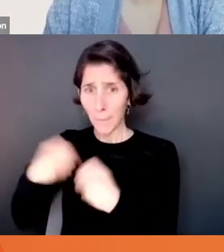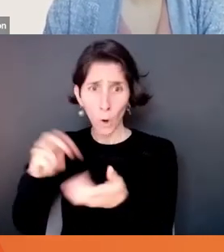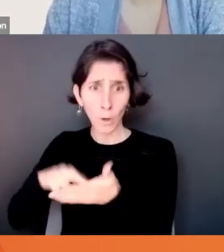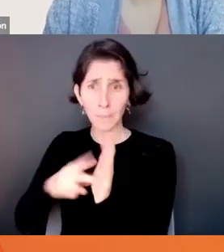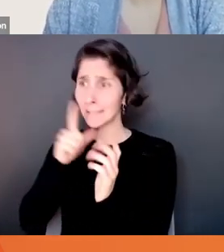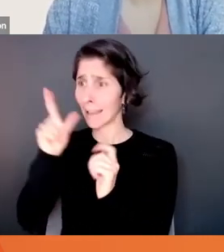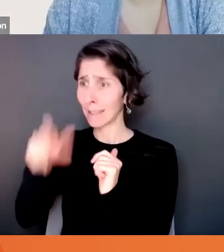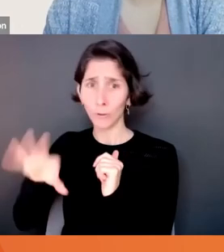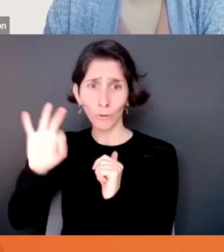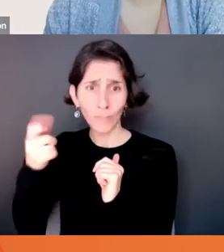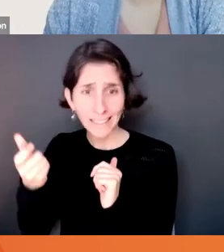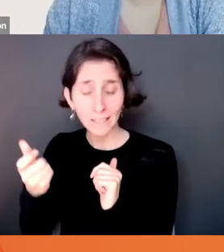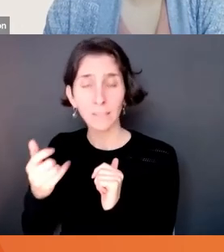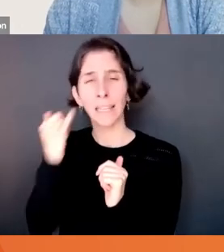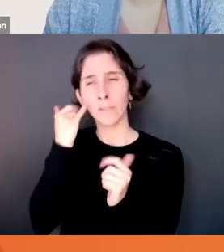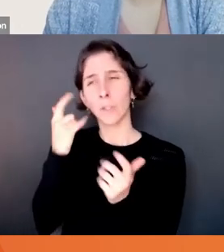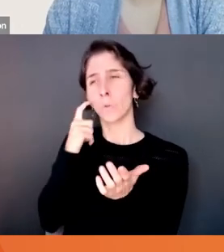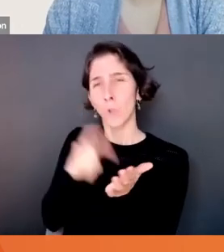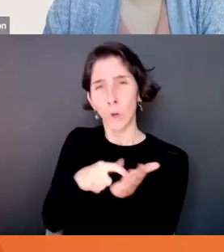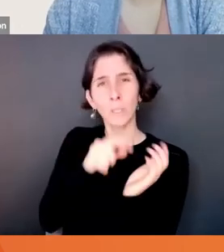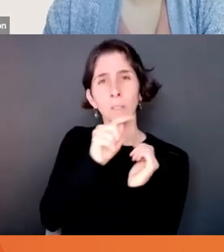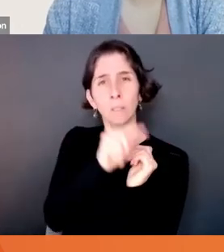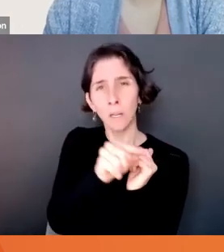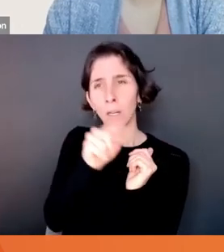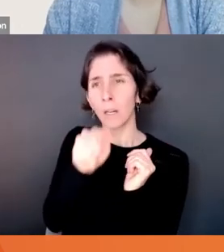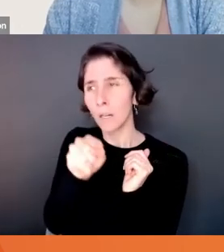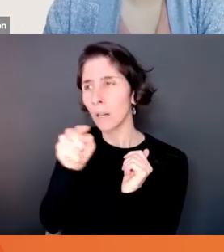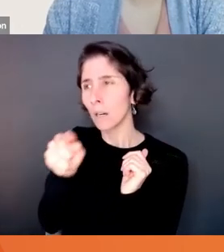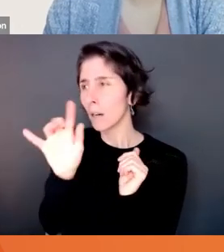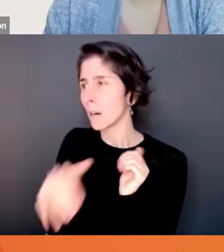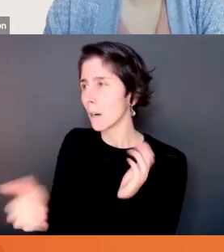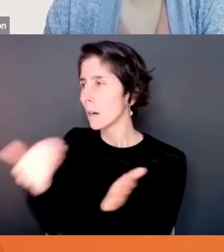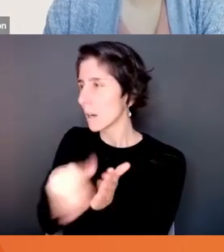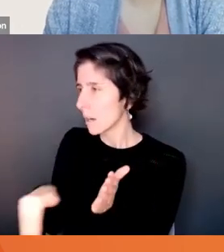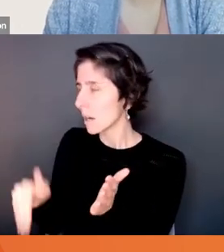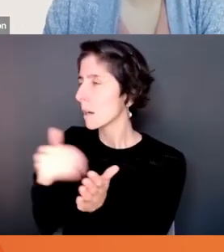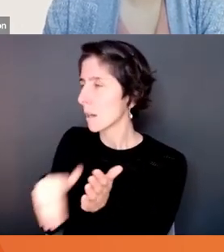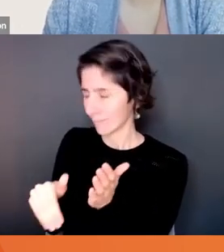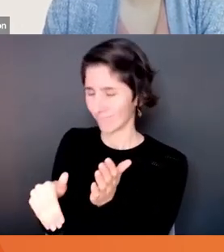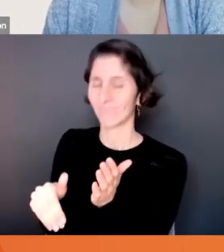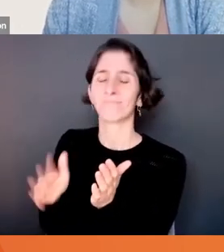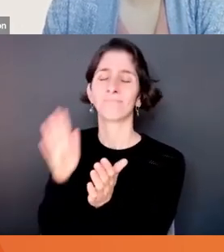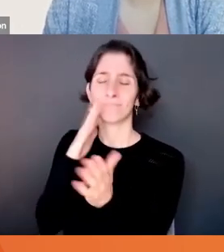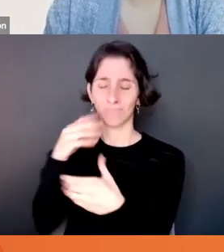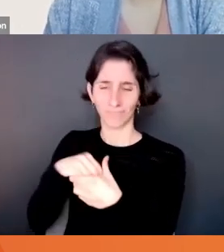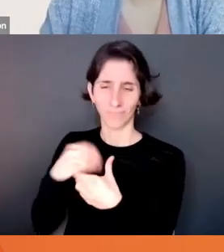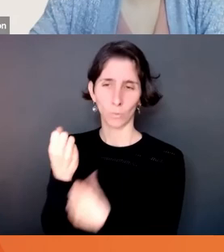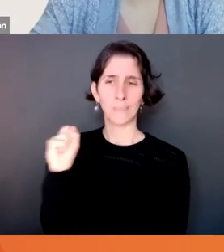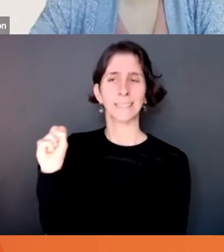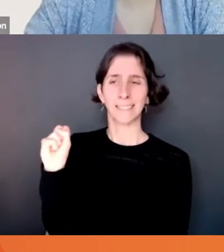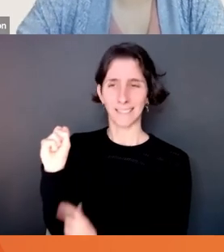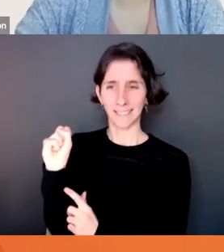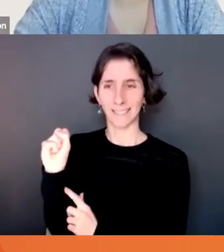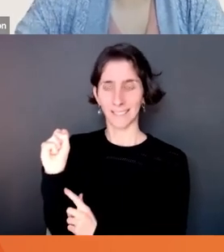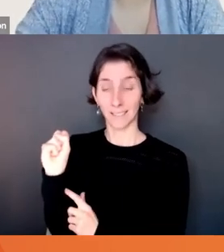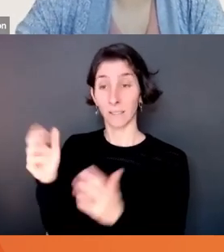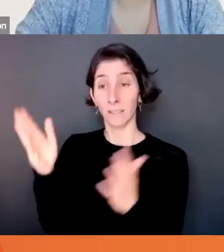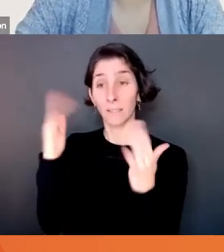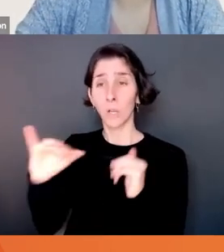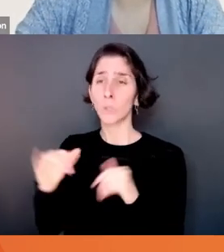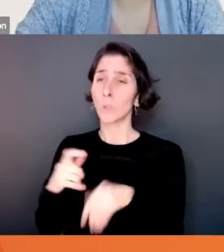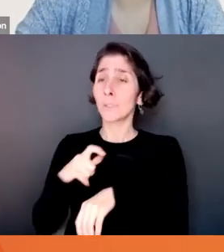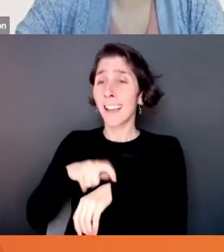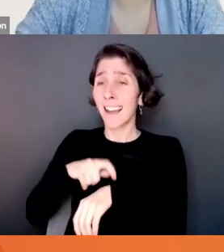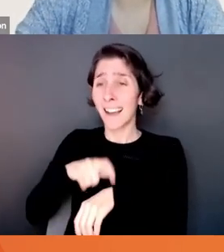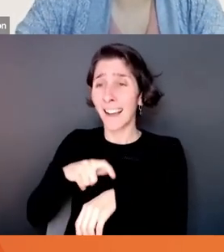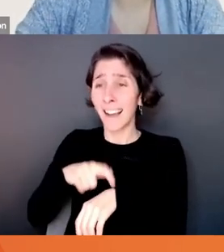sensing those things, I think you're going to sense a lot of resistance. I mean, and again, another barrier is just time, right? If your organization